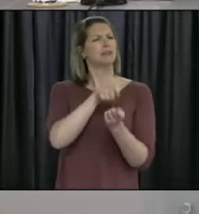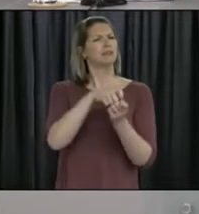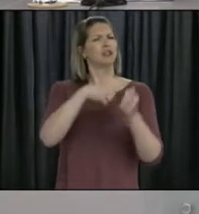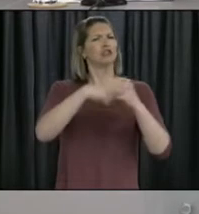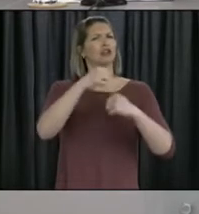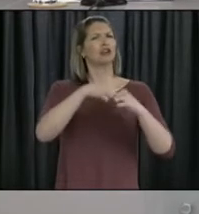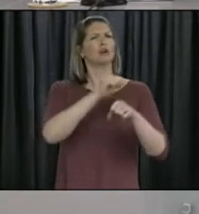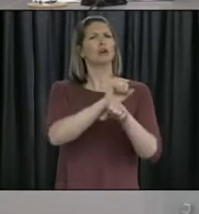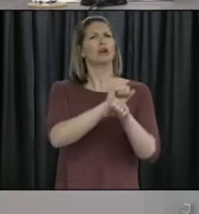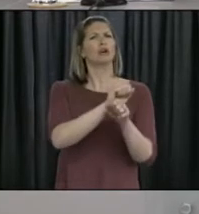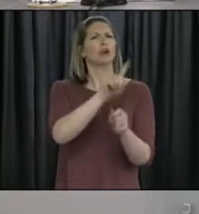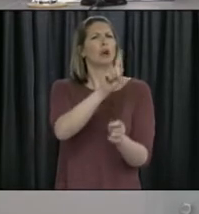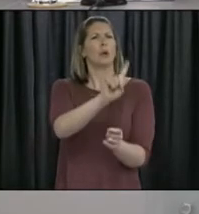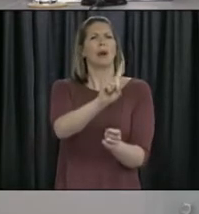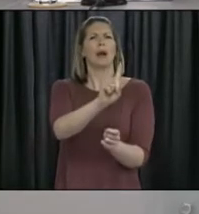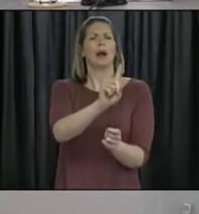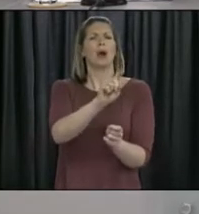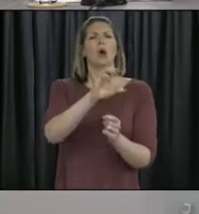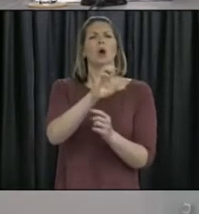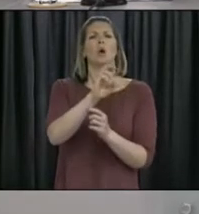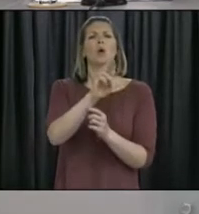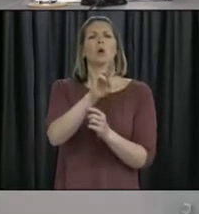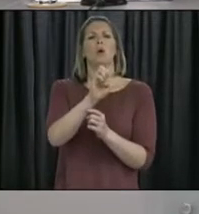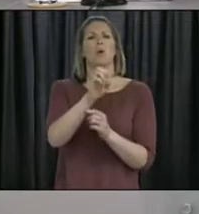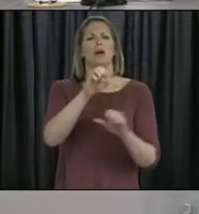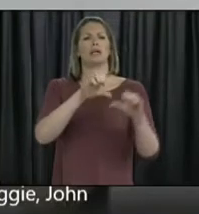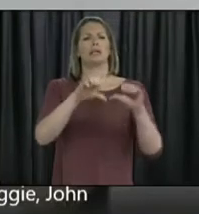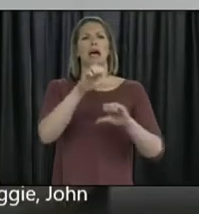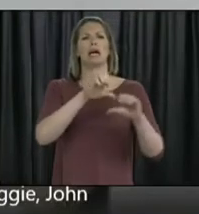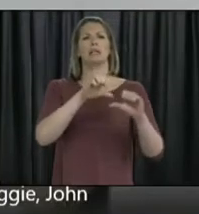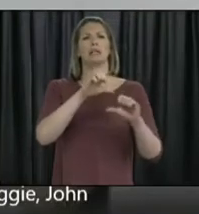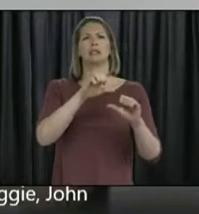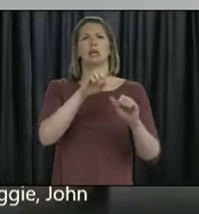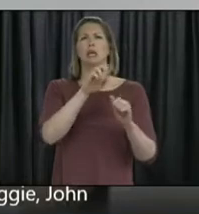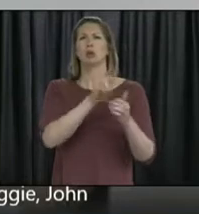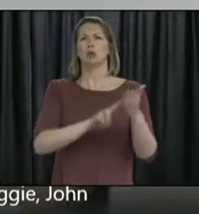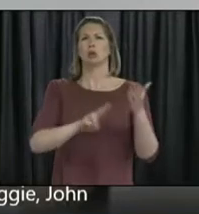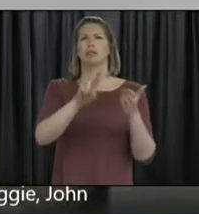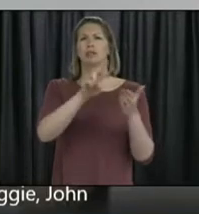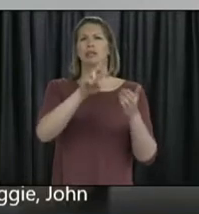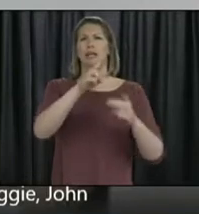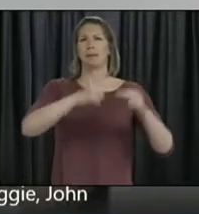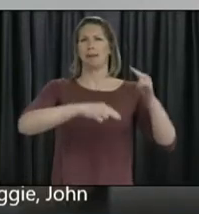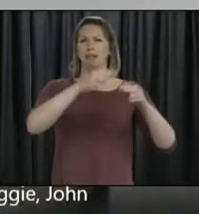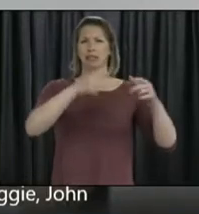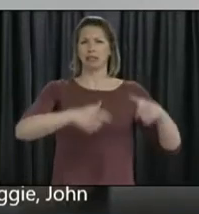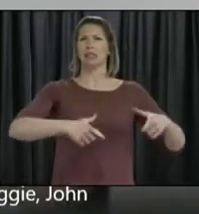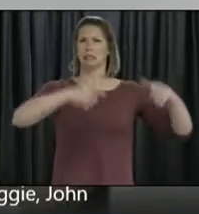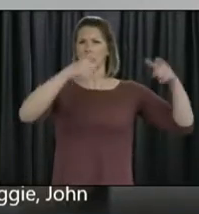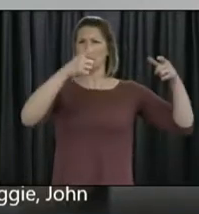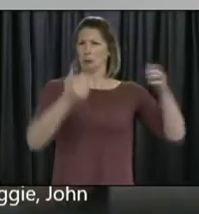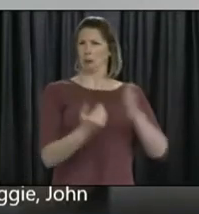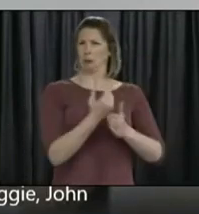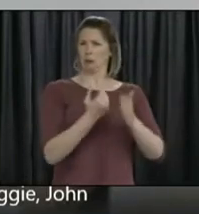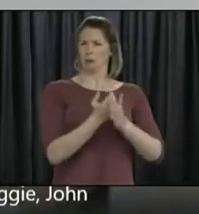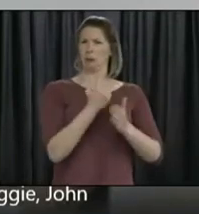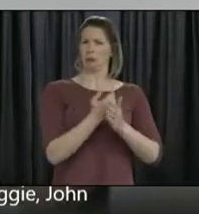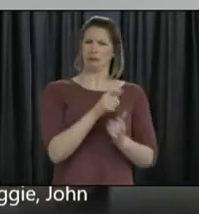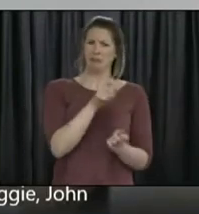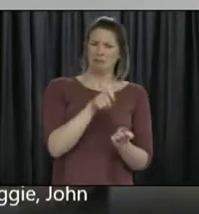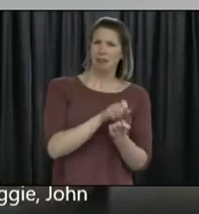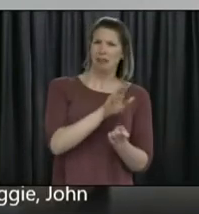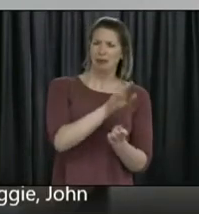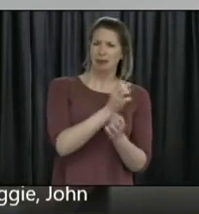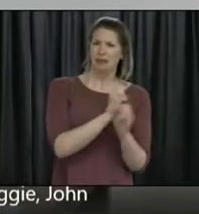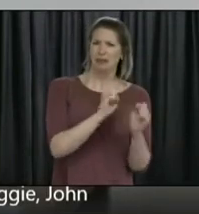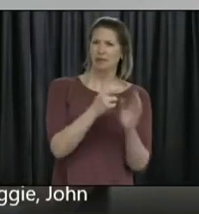Thank you for the question. Each department was asked to provide a list of projects, through